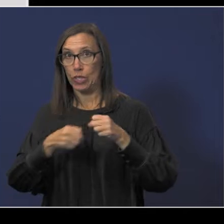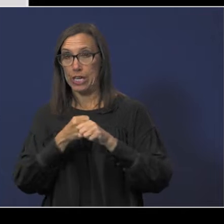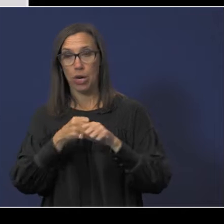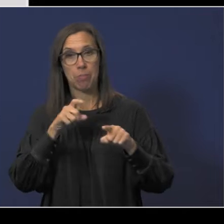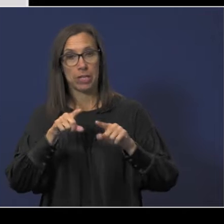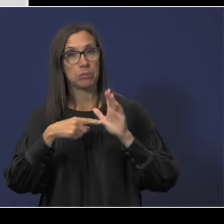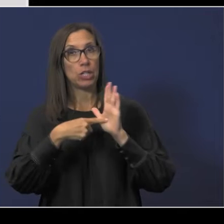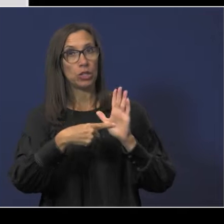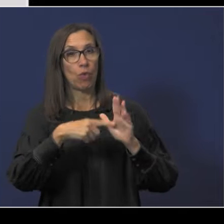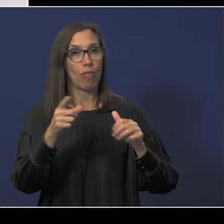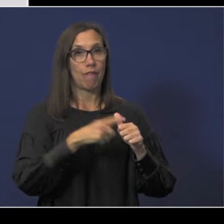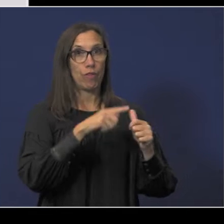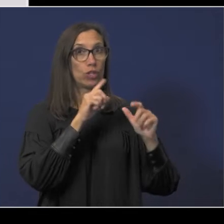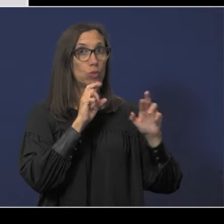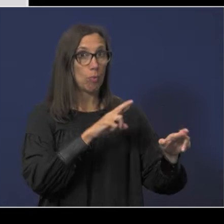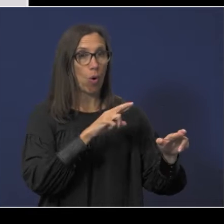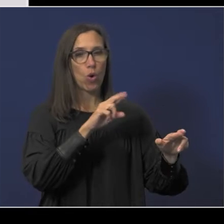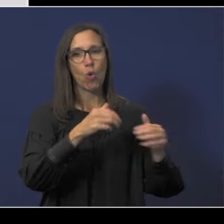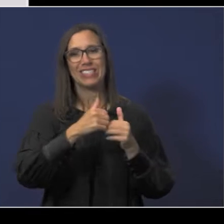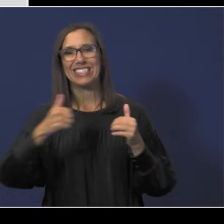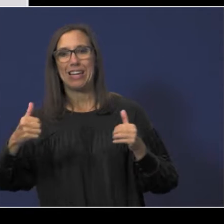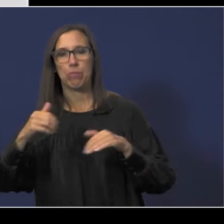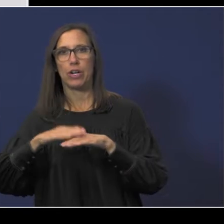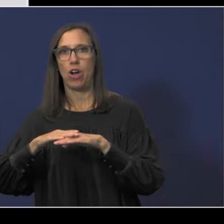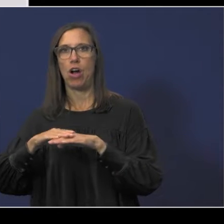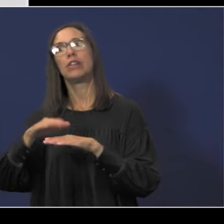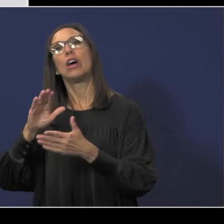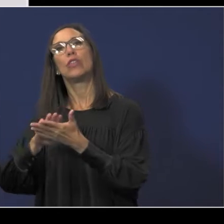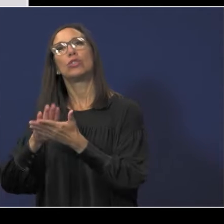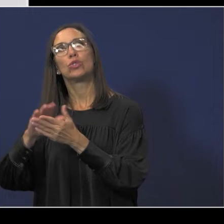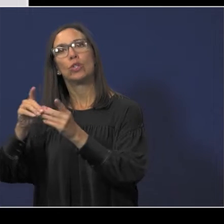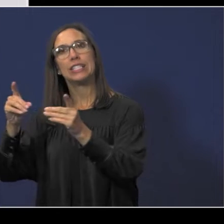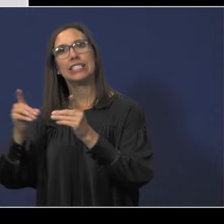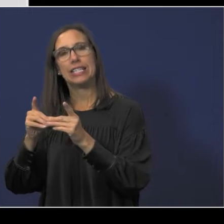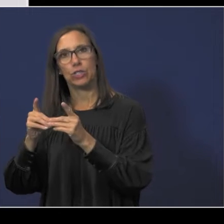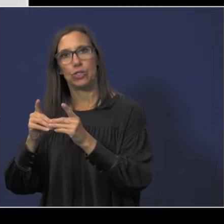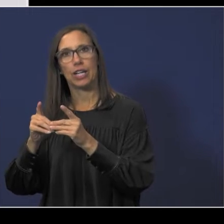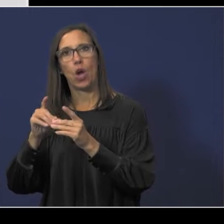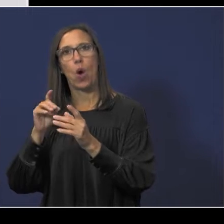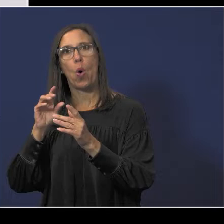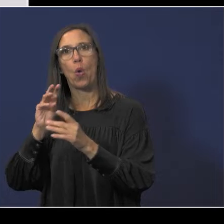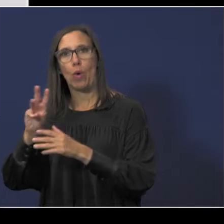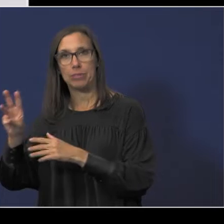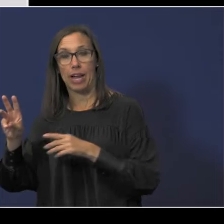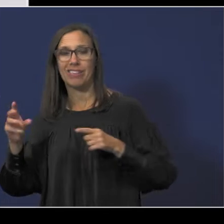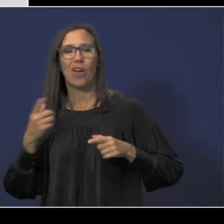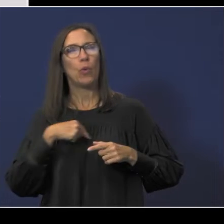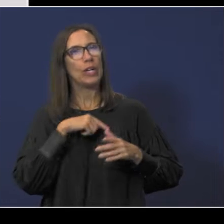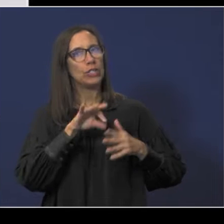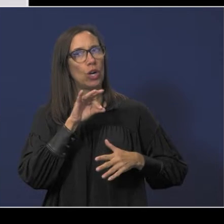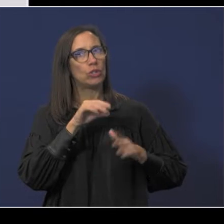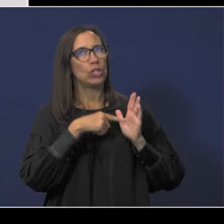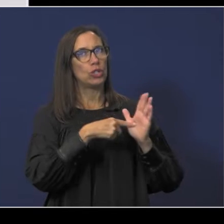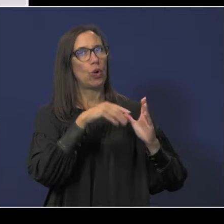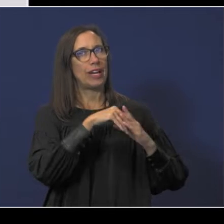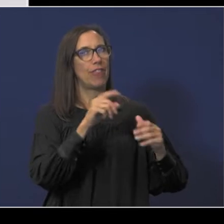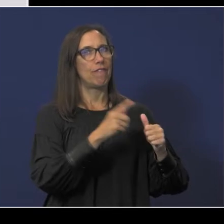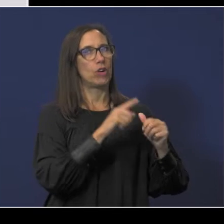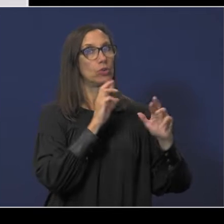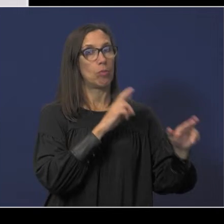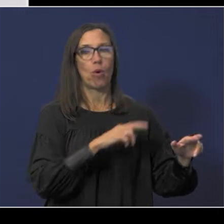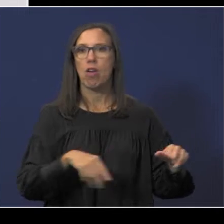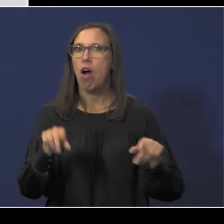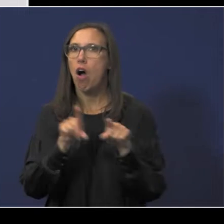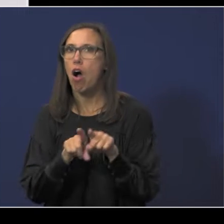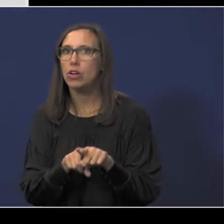be disclosed in our first report or separately on the district's website, and we choose to include that in the first report. We are also required to